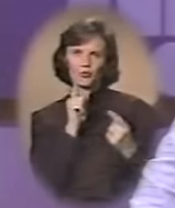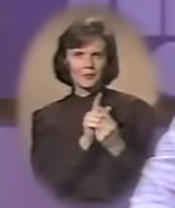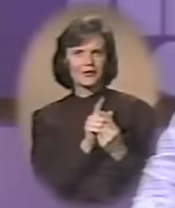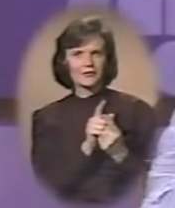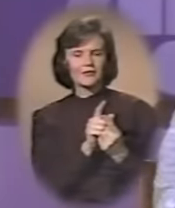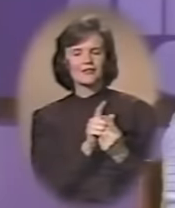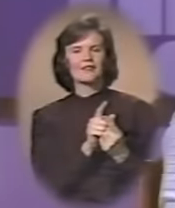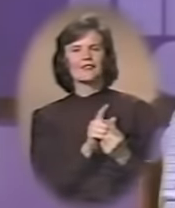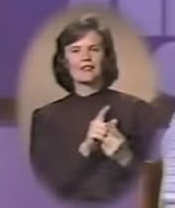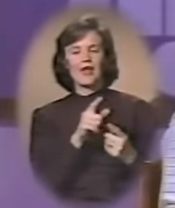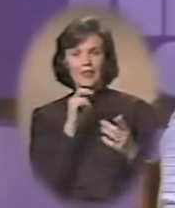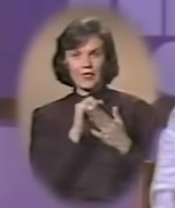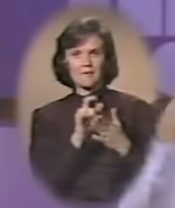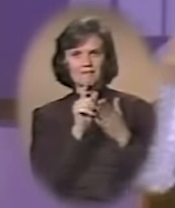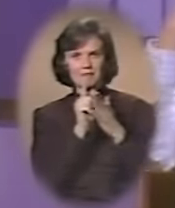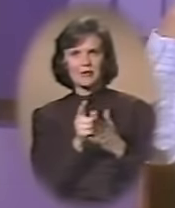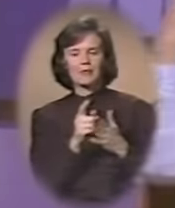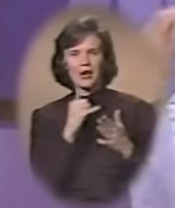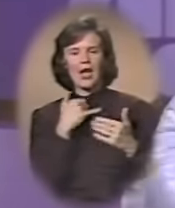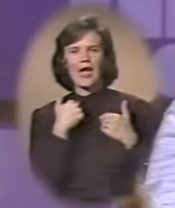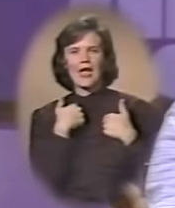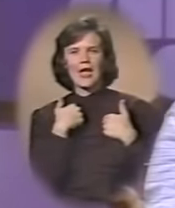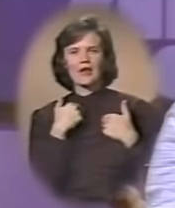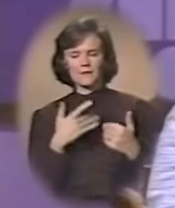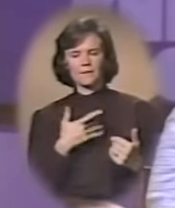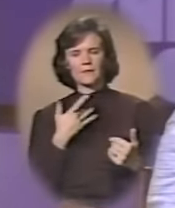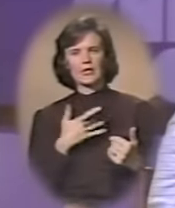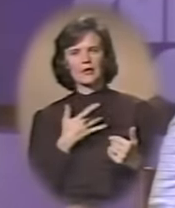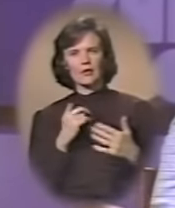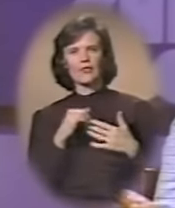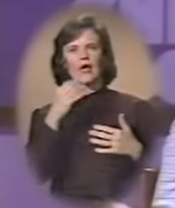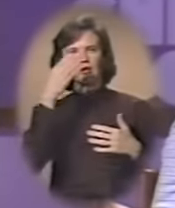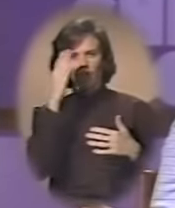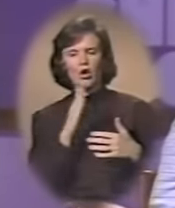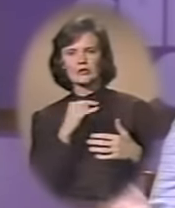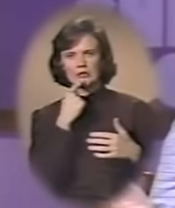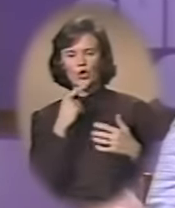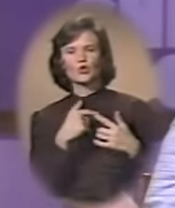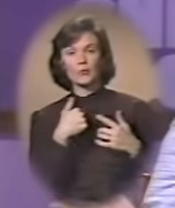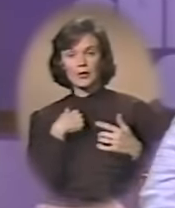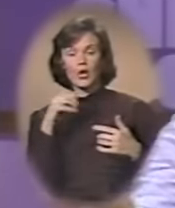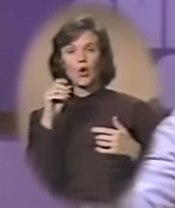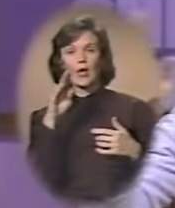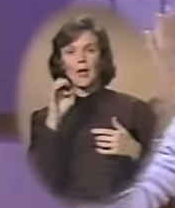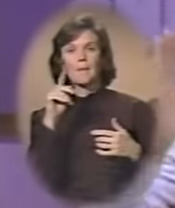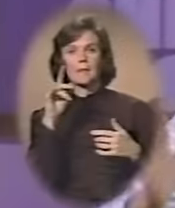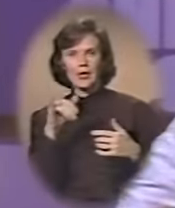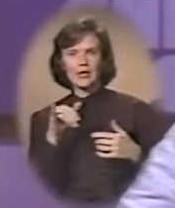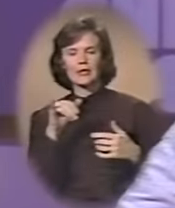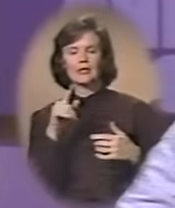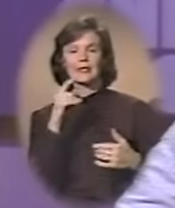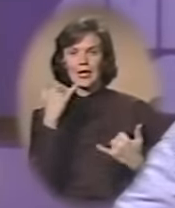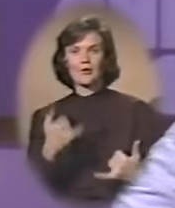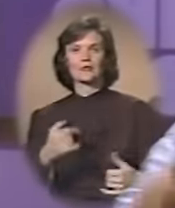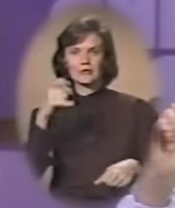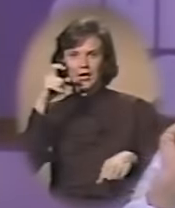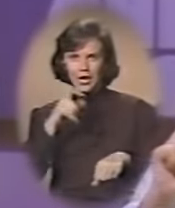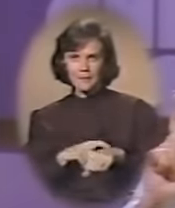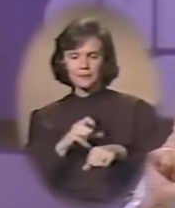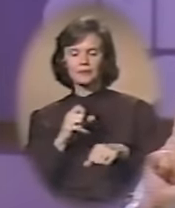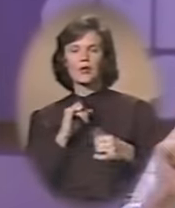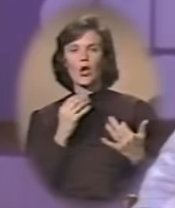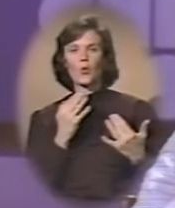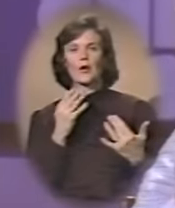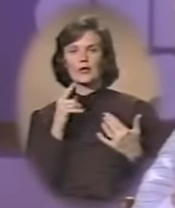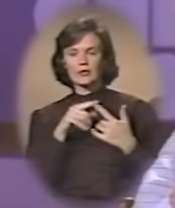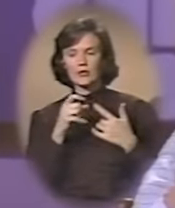meet. And right then and there I had a feeling that God was saying to me, okay, Betty, it's time. So I